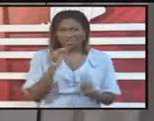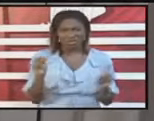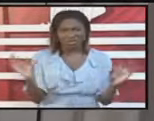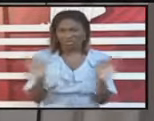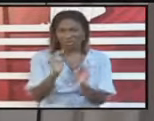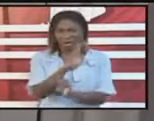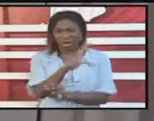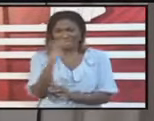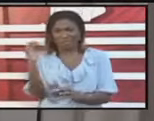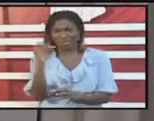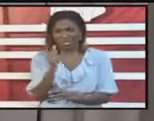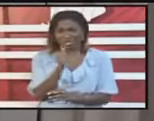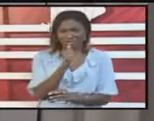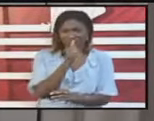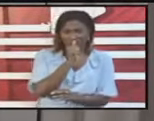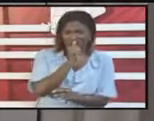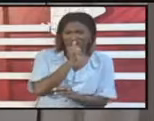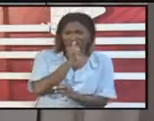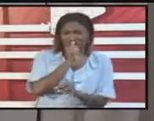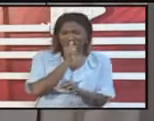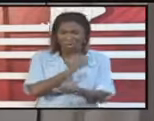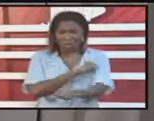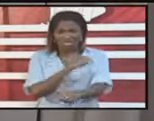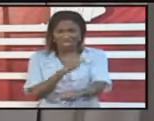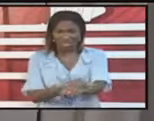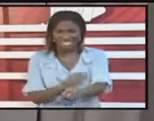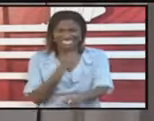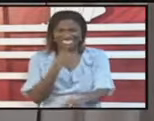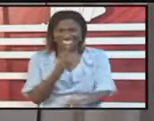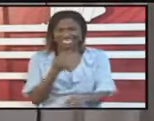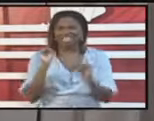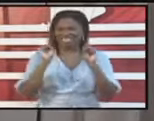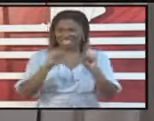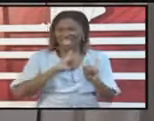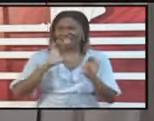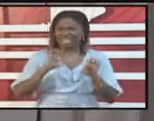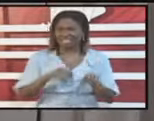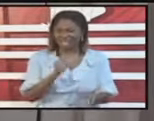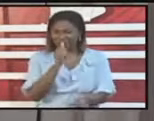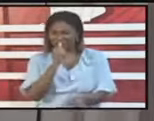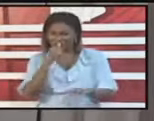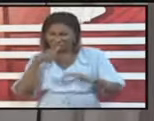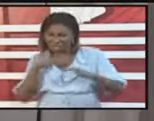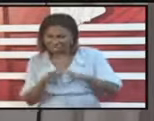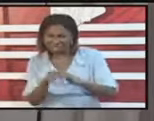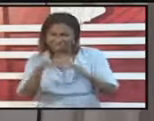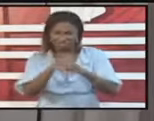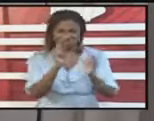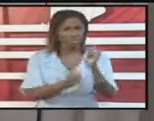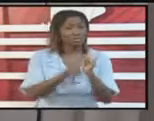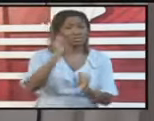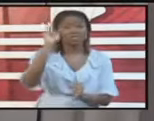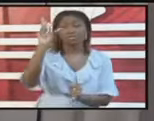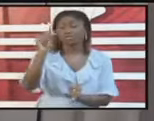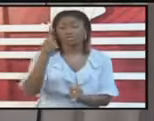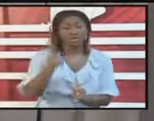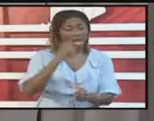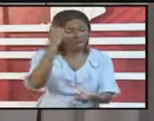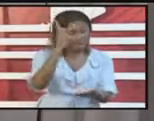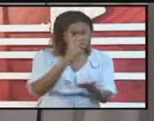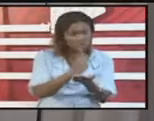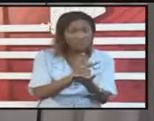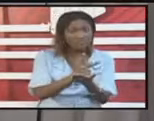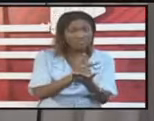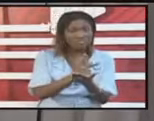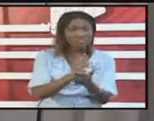no one authorized to say that they can get exemption for you, get approval for you and therefore you should come onto their charter